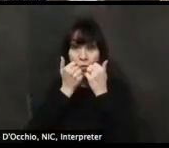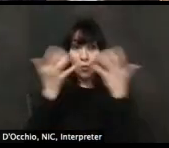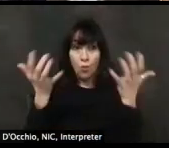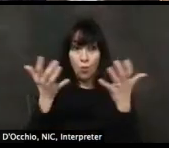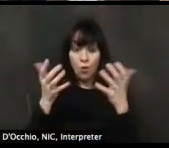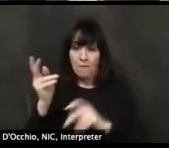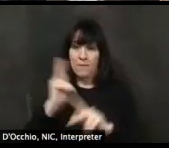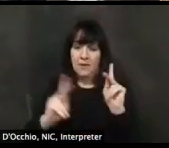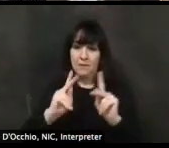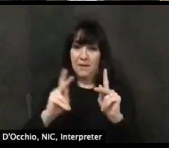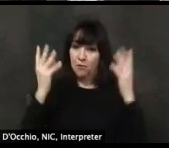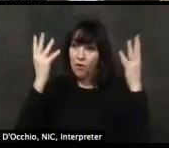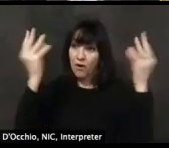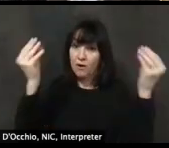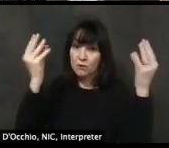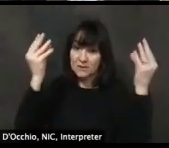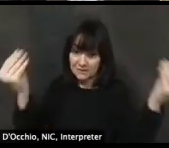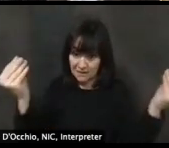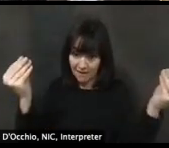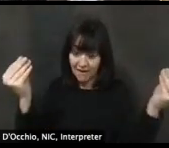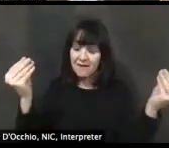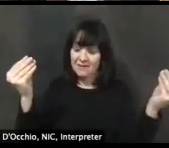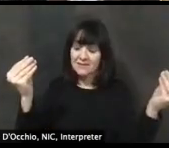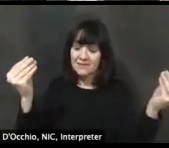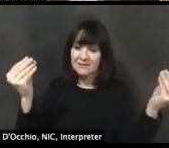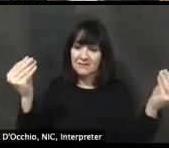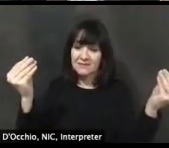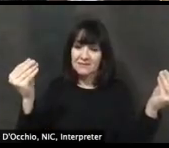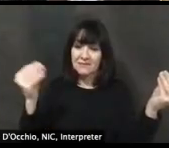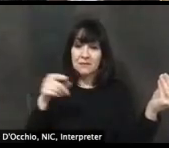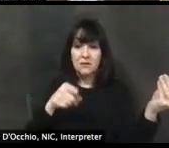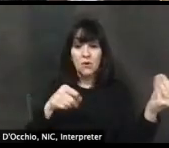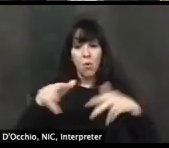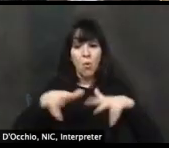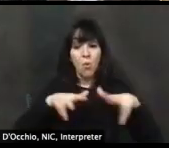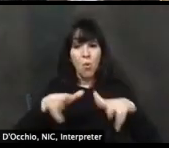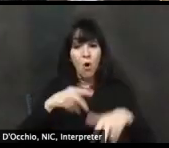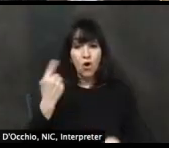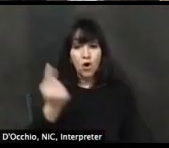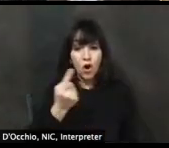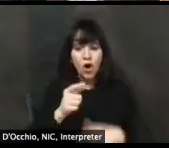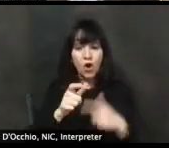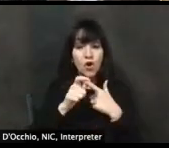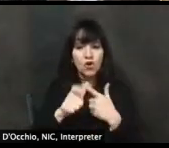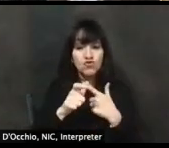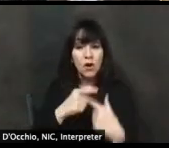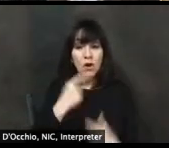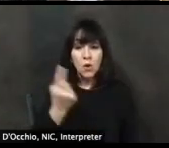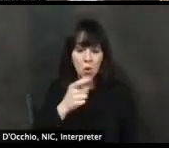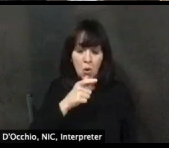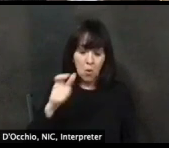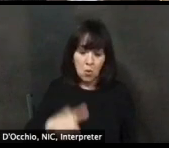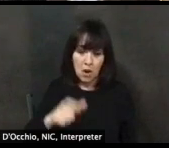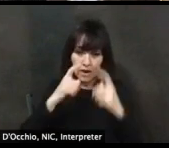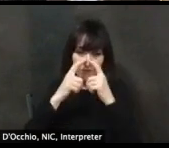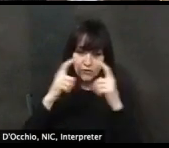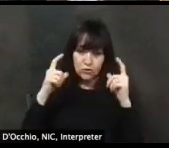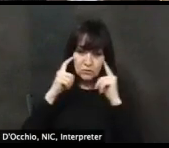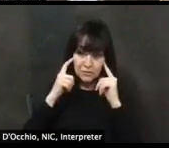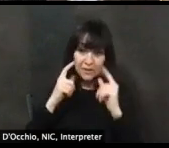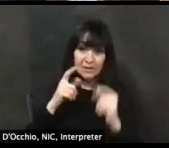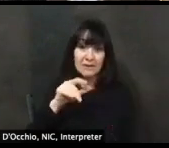the face cover, um, unless you're walking alone or doing a jog alone or walking your dog, um, safely.